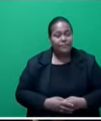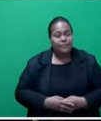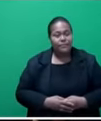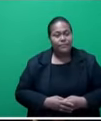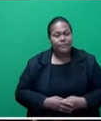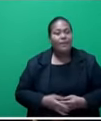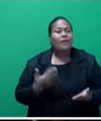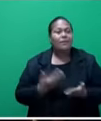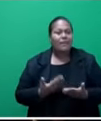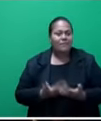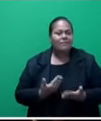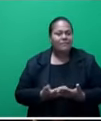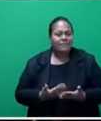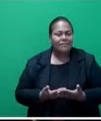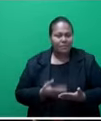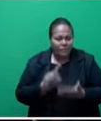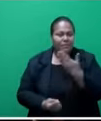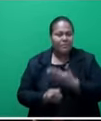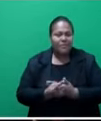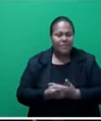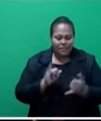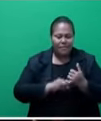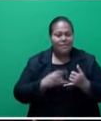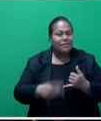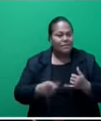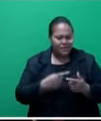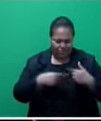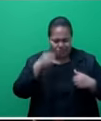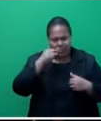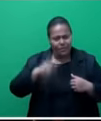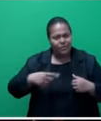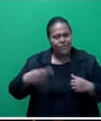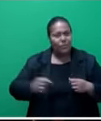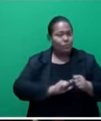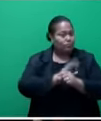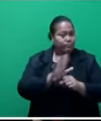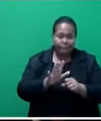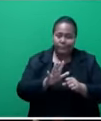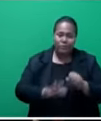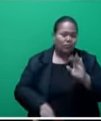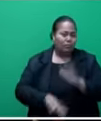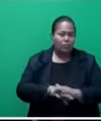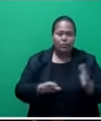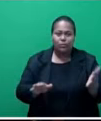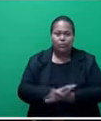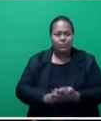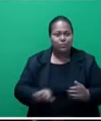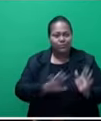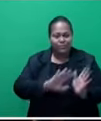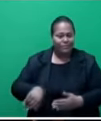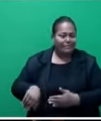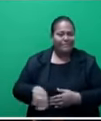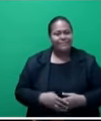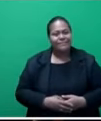demand that will be sustainable. And we can, you know, carry on until the pandemic, you know, is until we see the